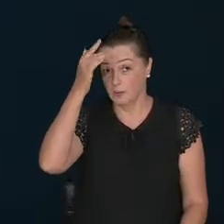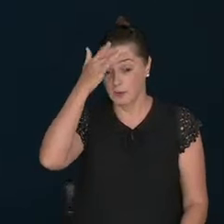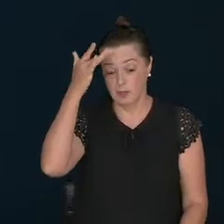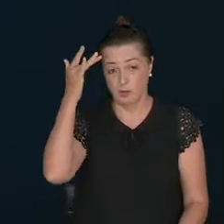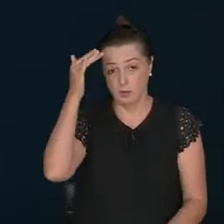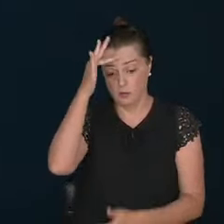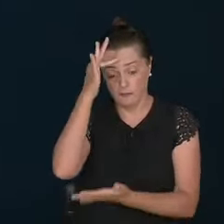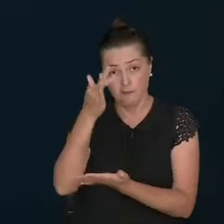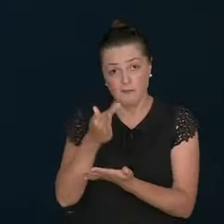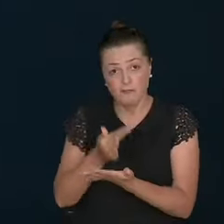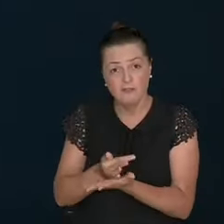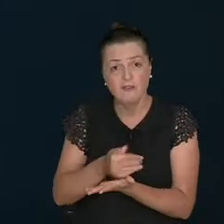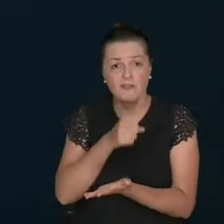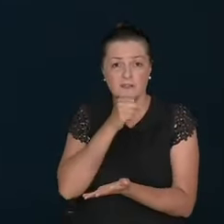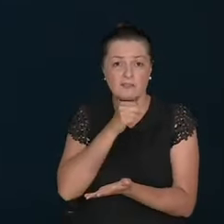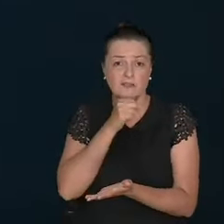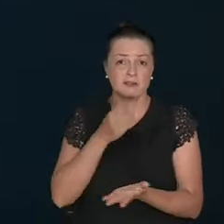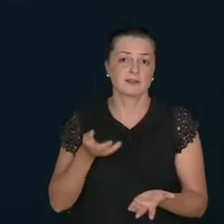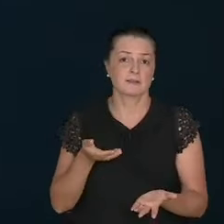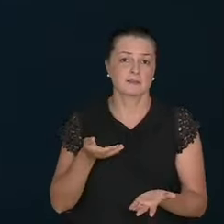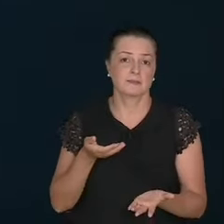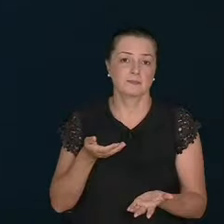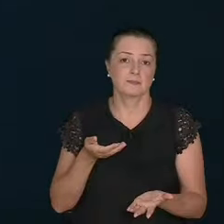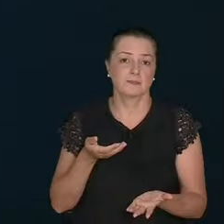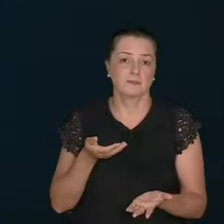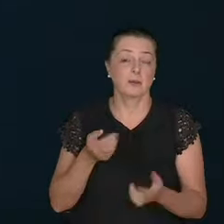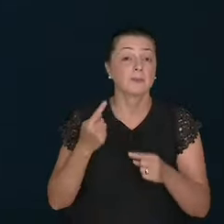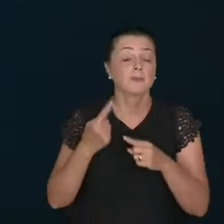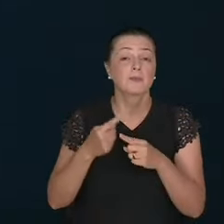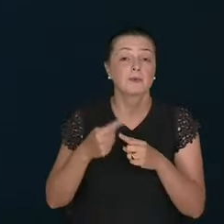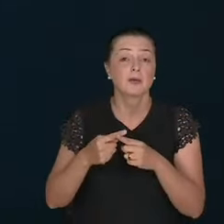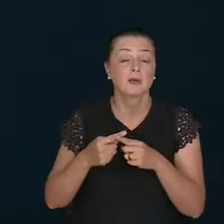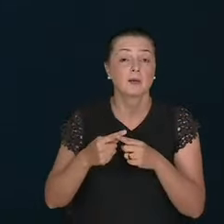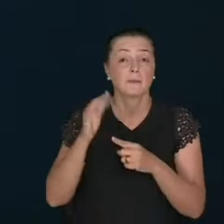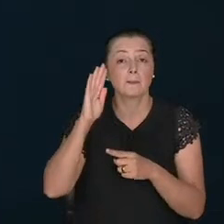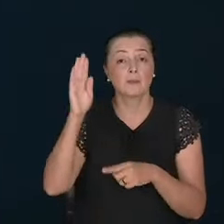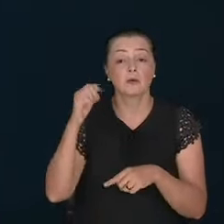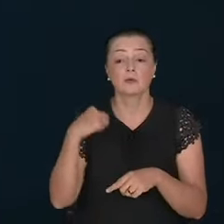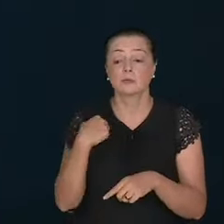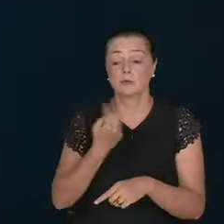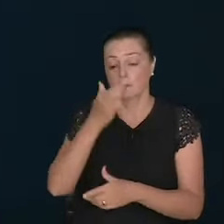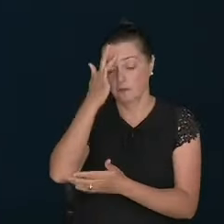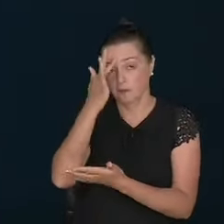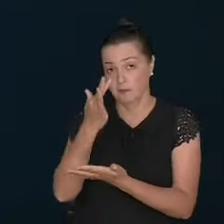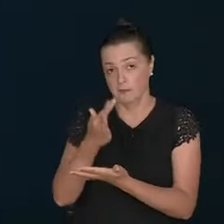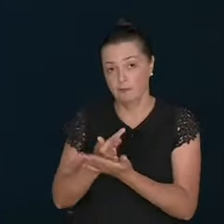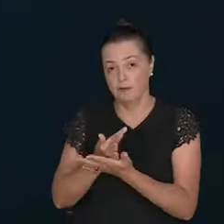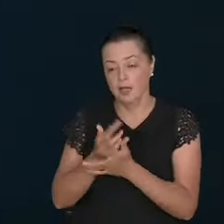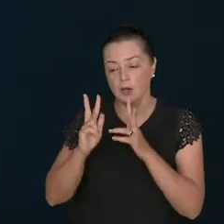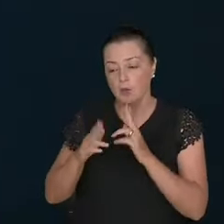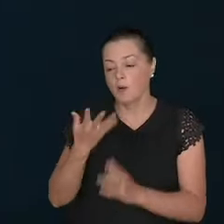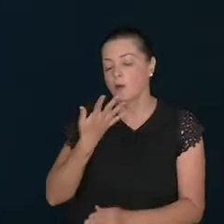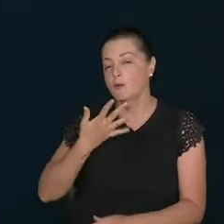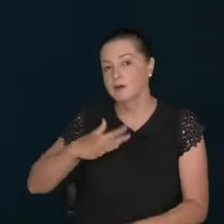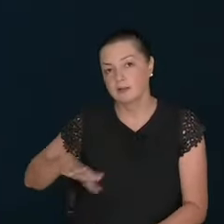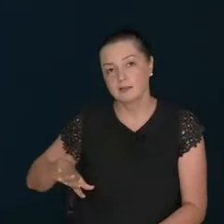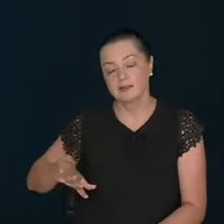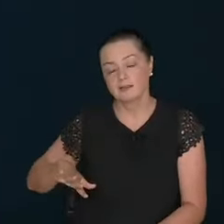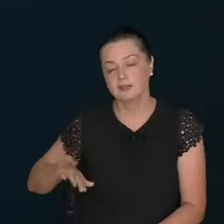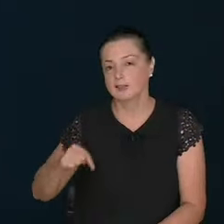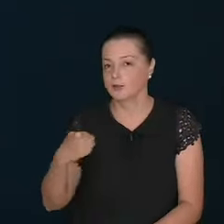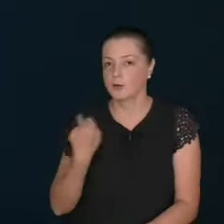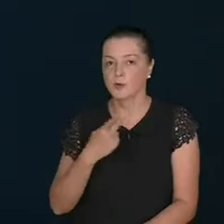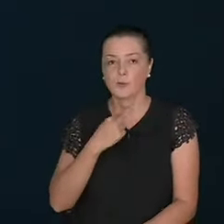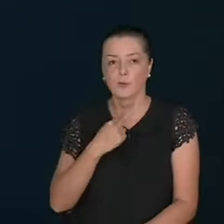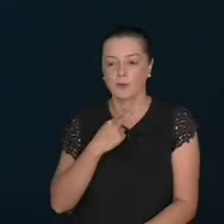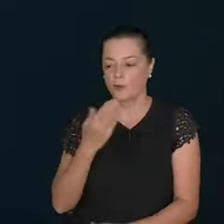Make the faith. Of the person. To get old. And. They don't have. The child. Faith. Anymore. Jesus said. We should have. A